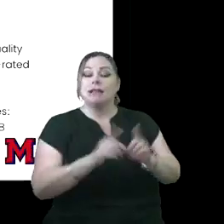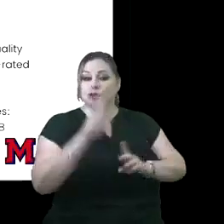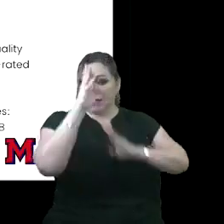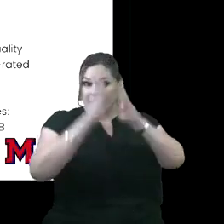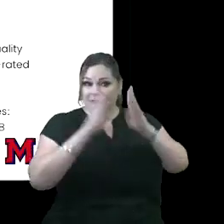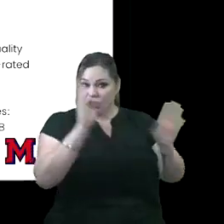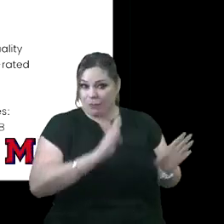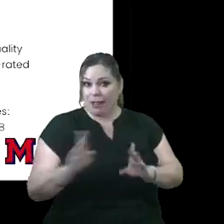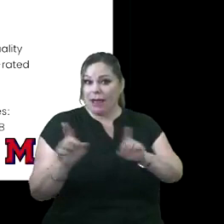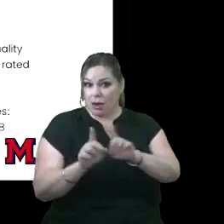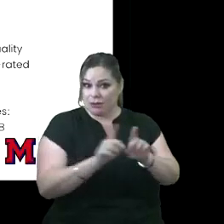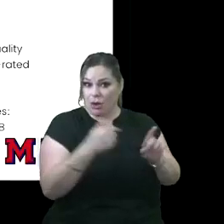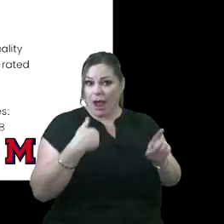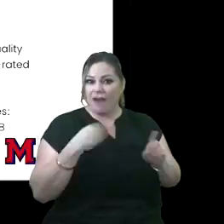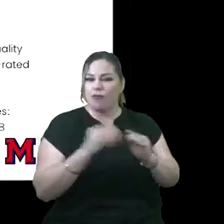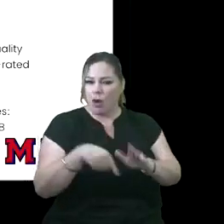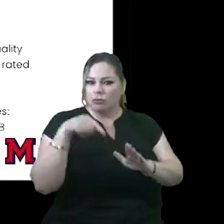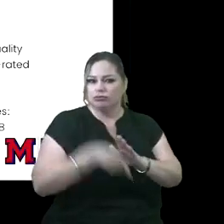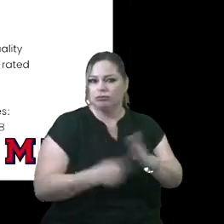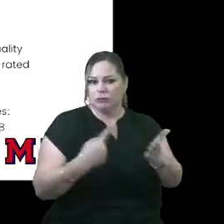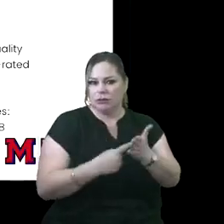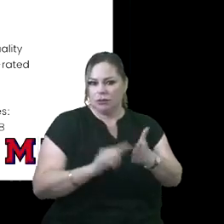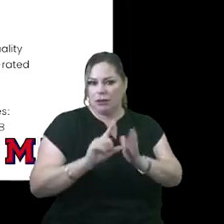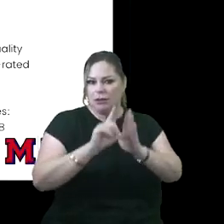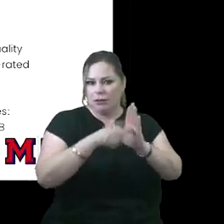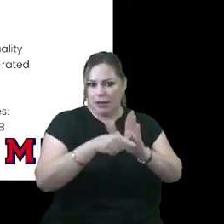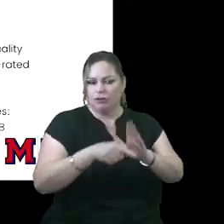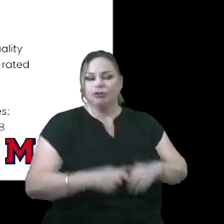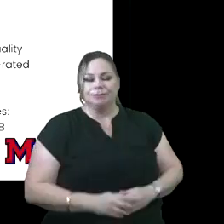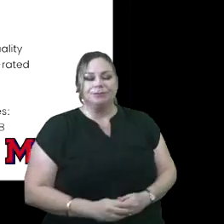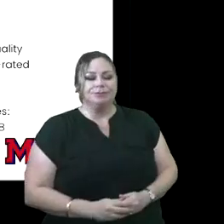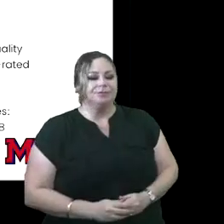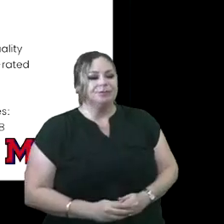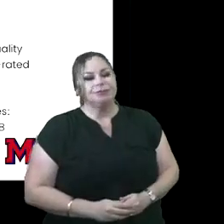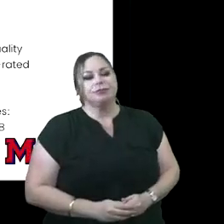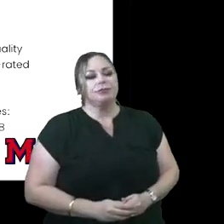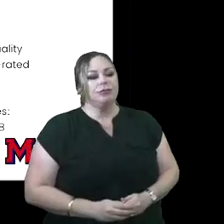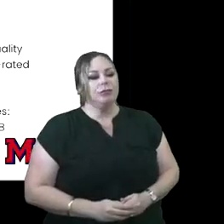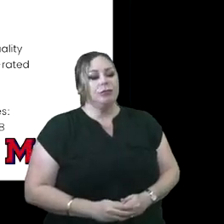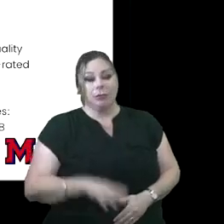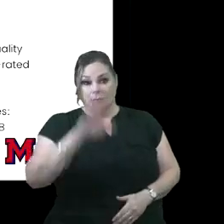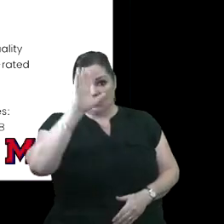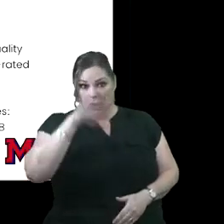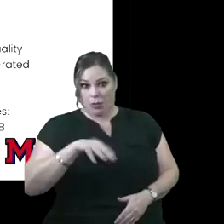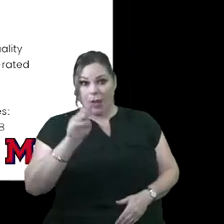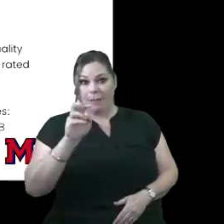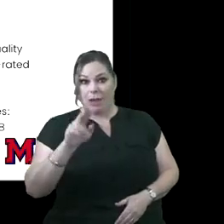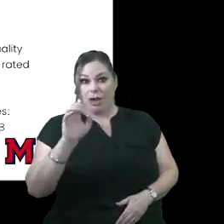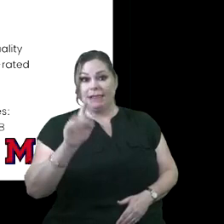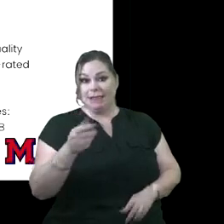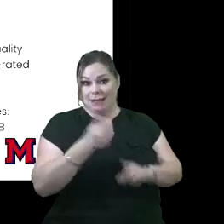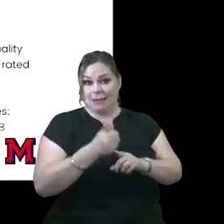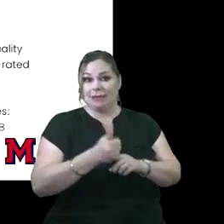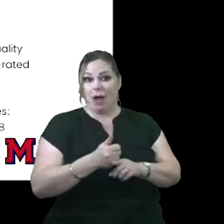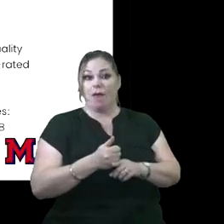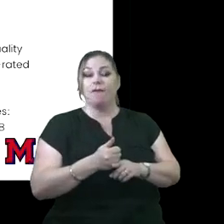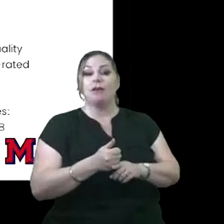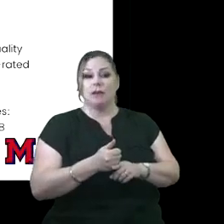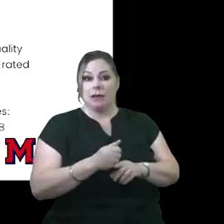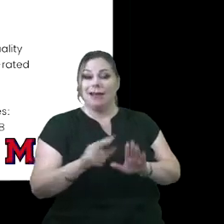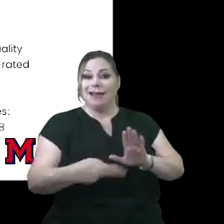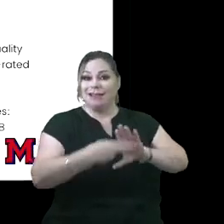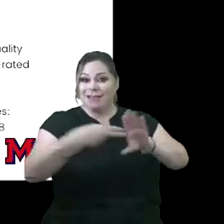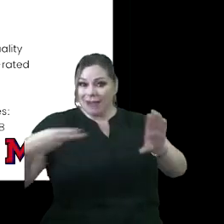innovation plan, which will share more about that on this evening, but just knowing that Maine ISD is designated